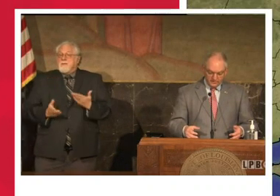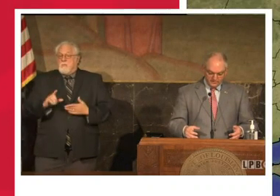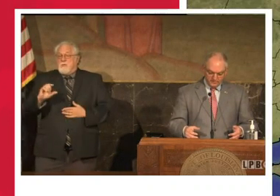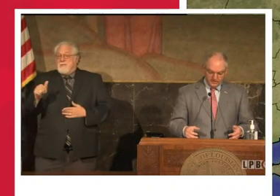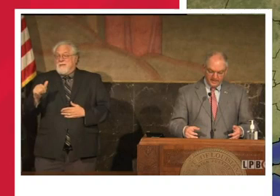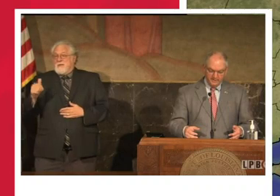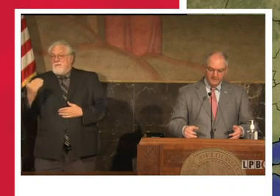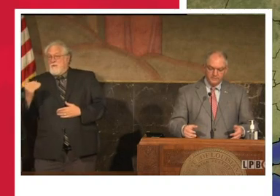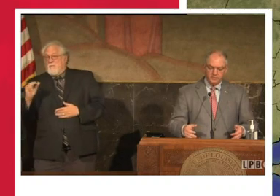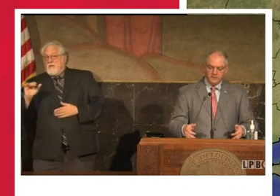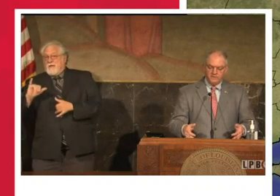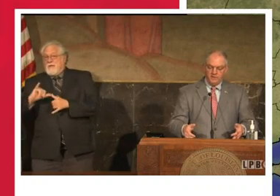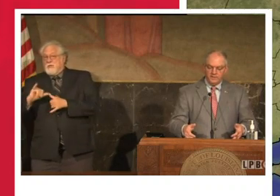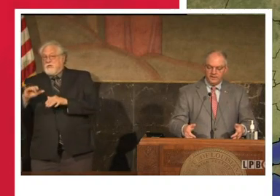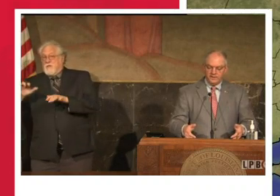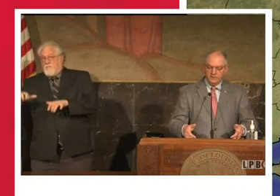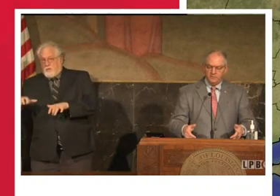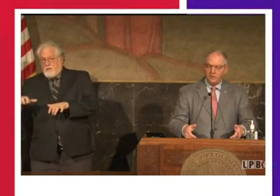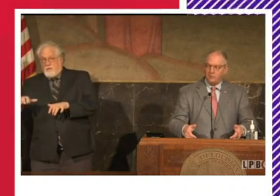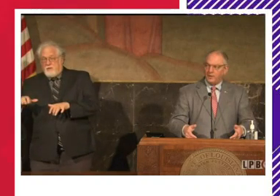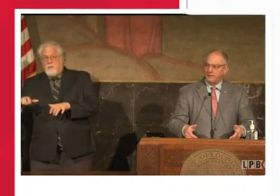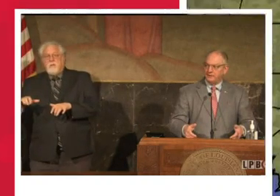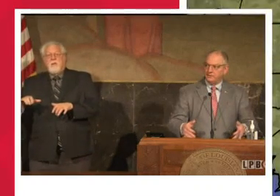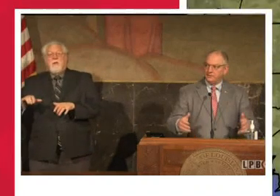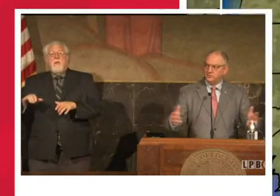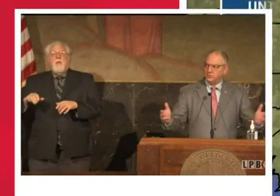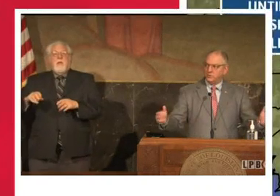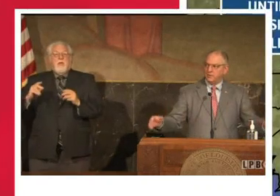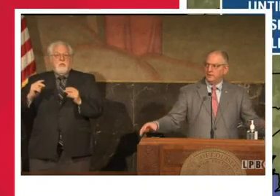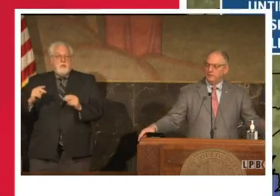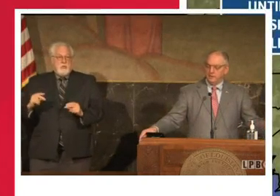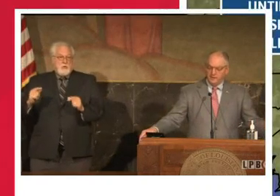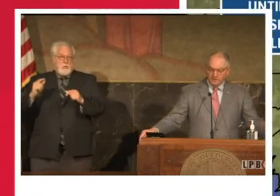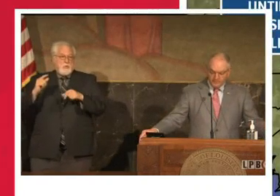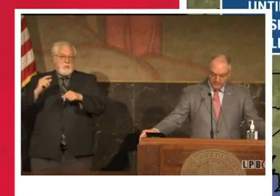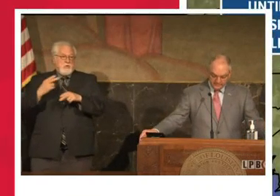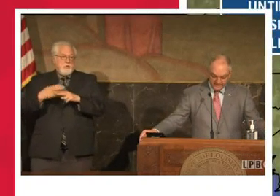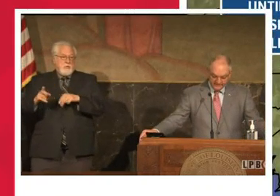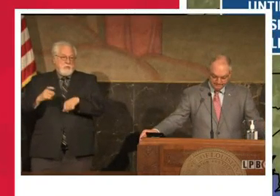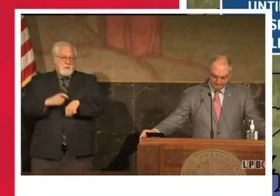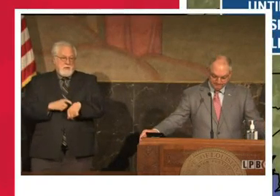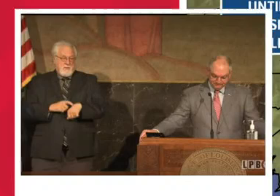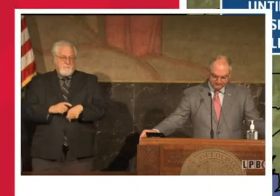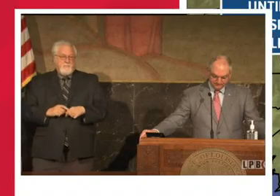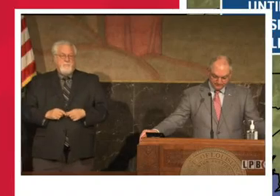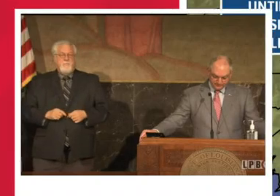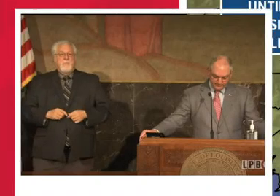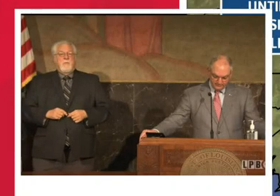15 inches of rain falling over a relatively short period of time.